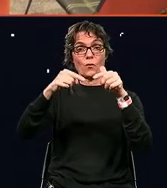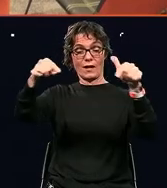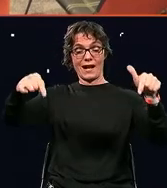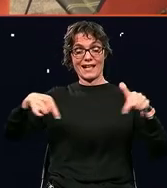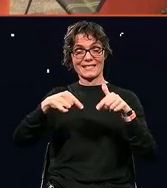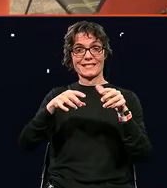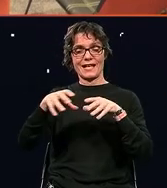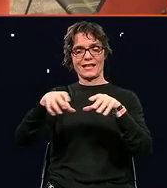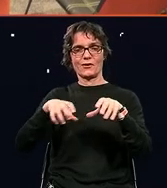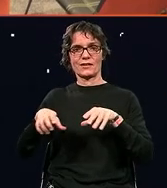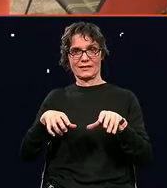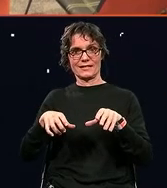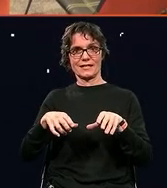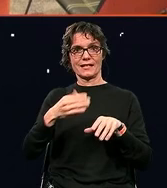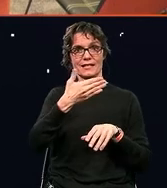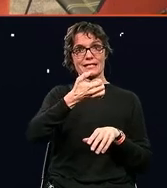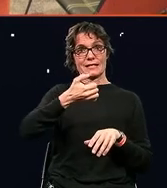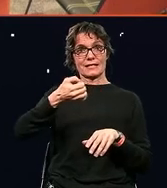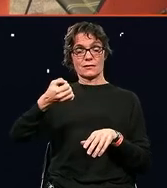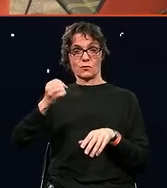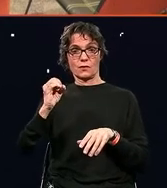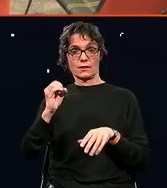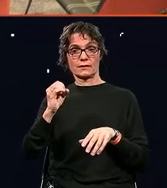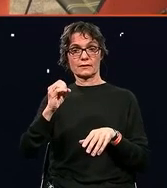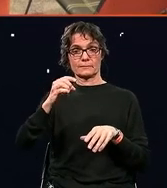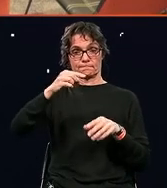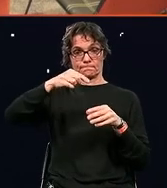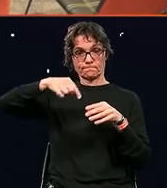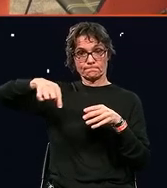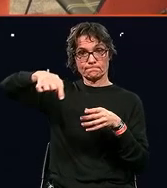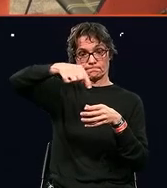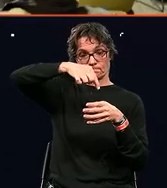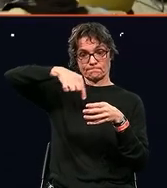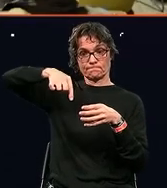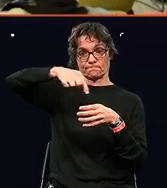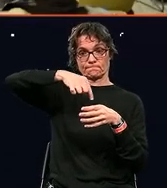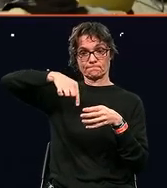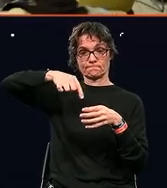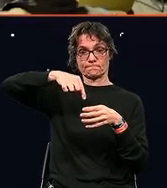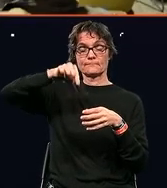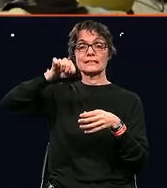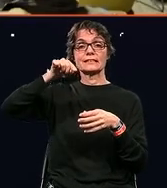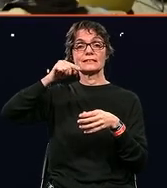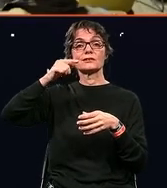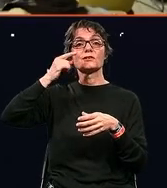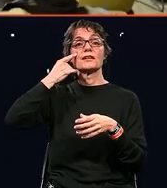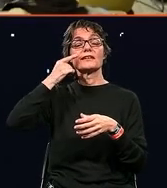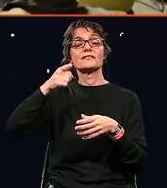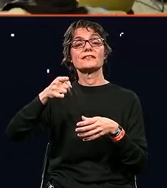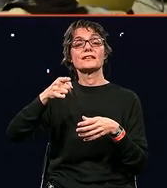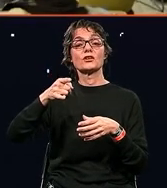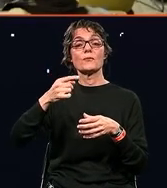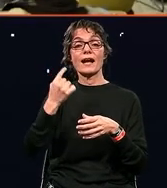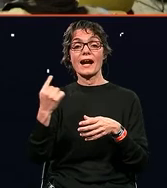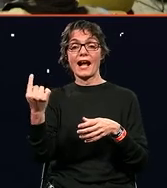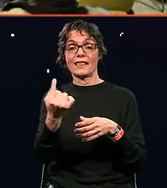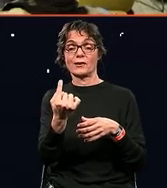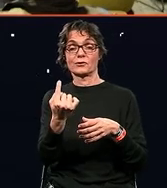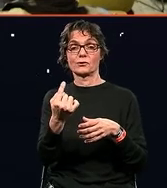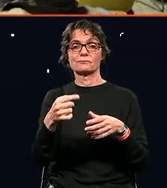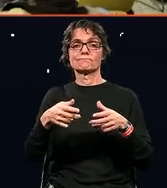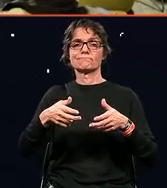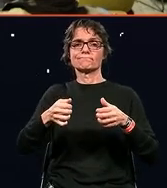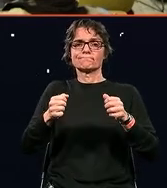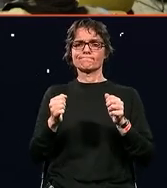these 150 leaders to the top executive meeting. So here you'll see how everyone was invited to